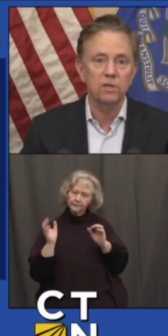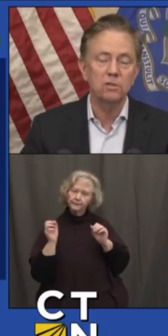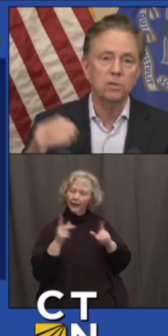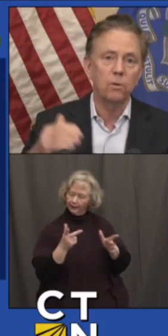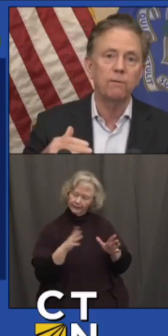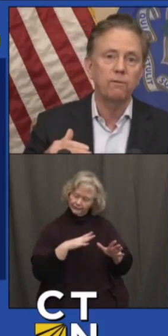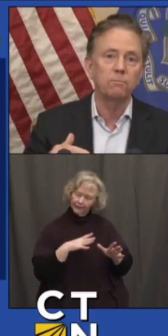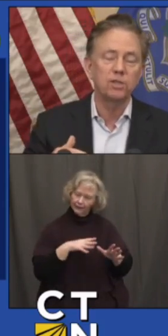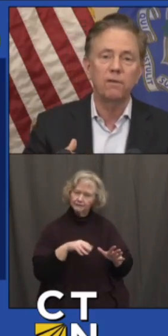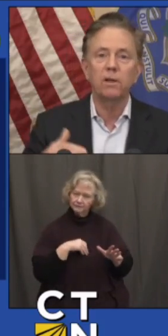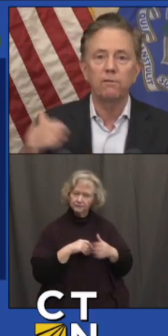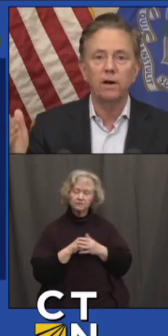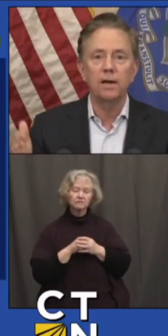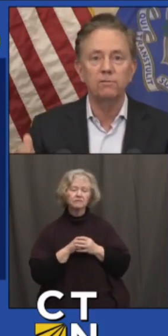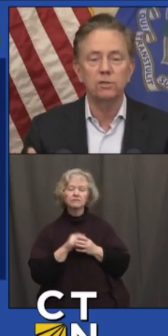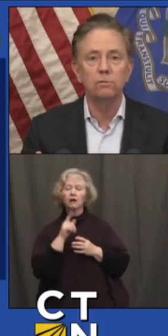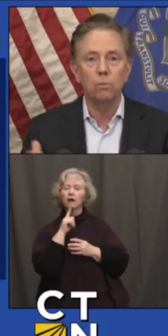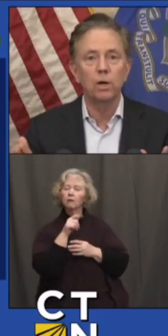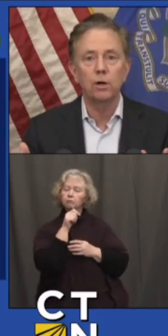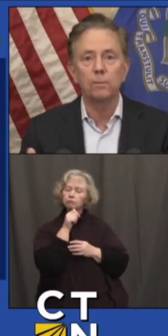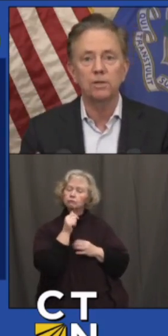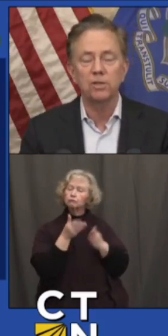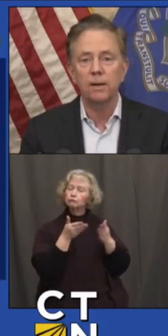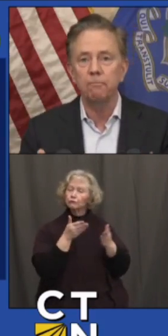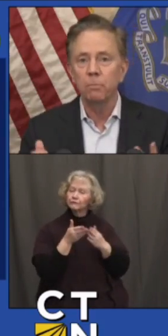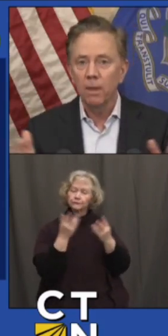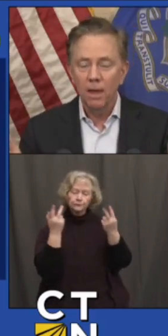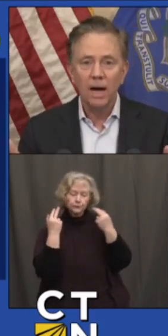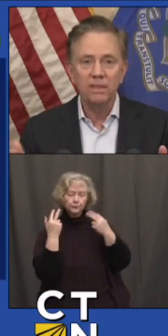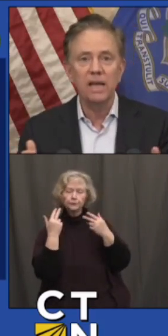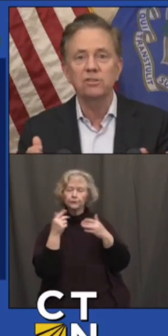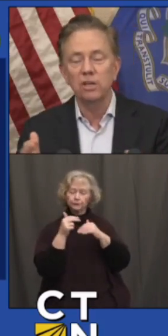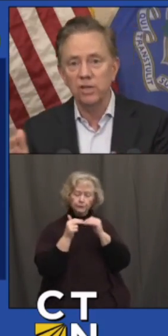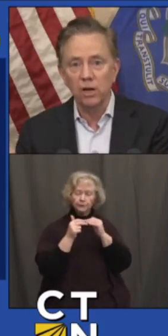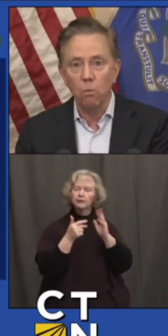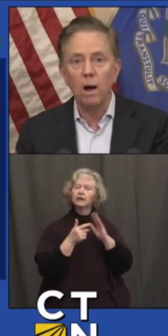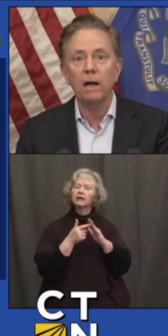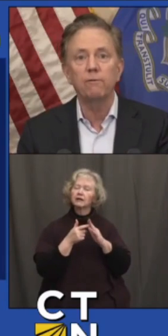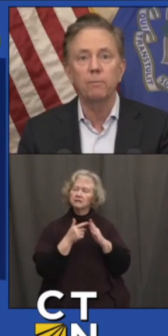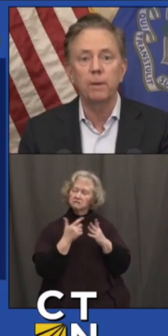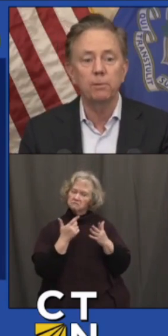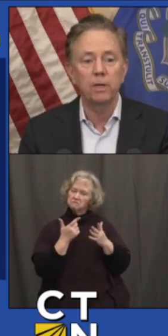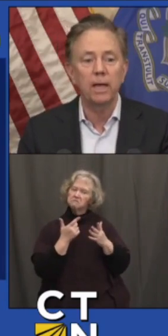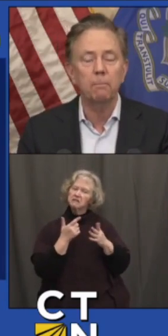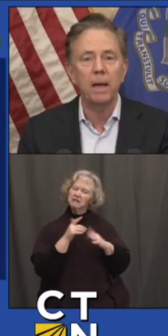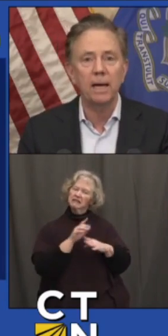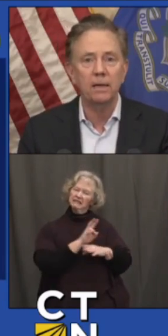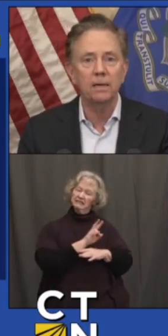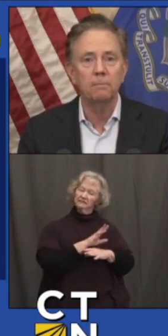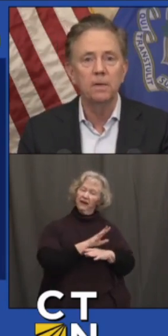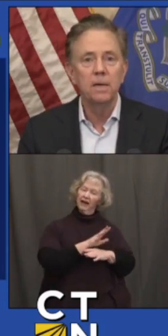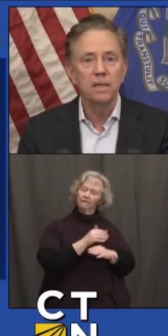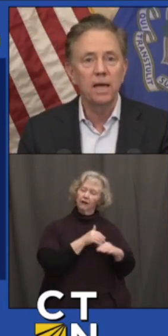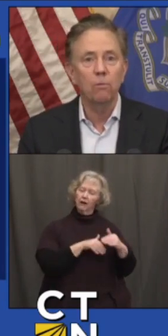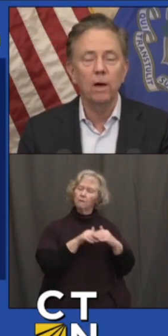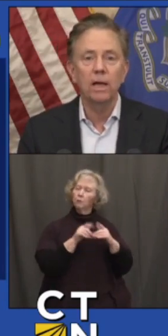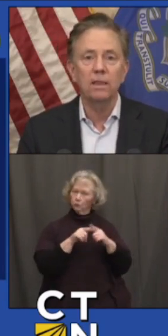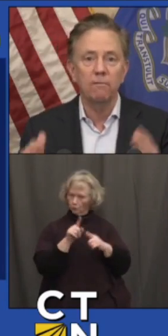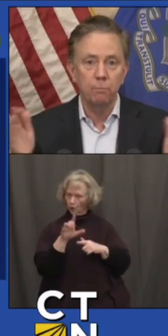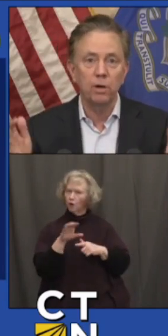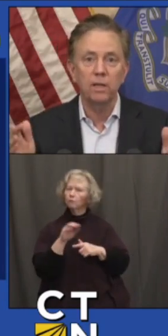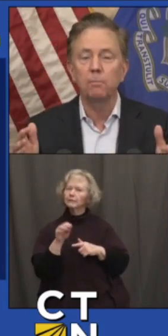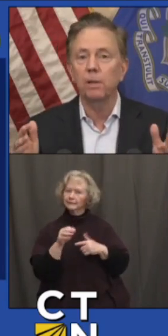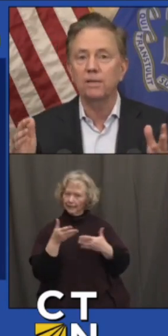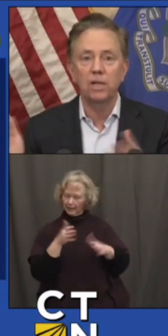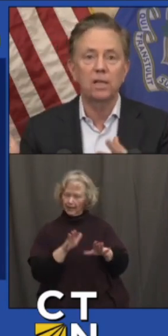services, going from 75 to 100 percent. I think it's going to take a while for people to get back that way.